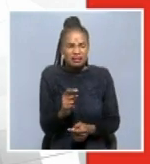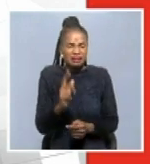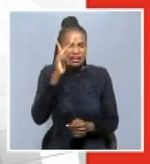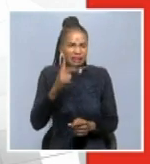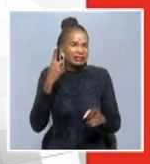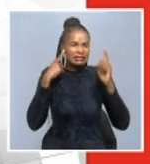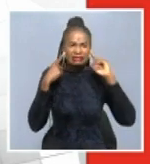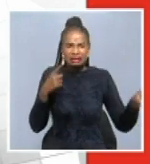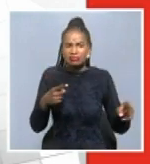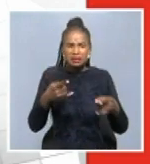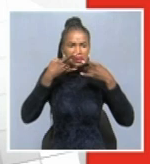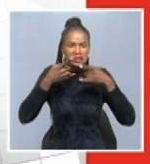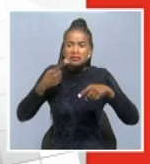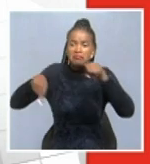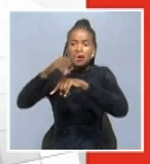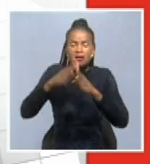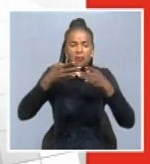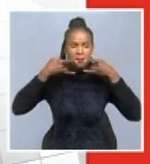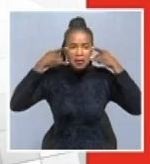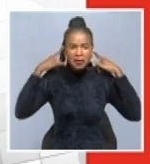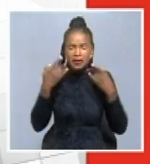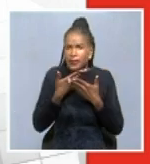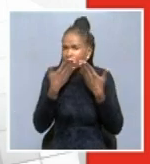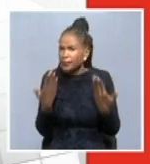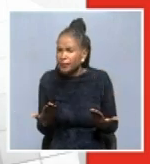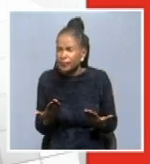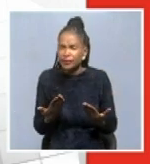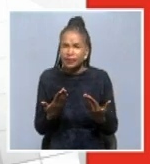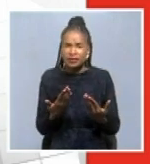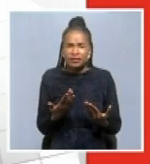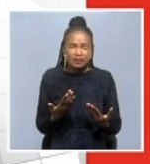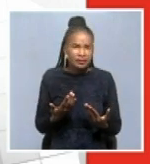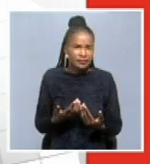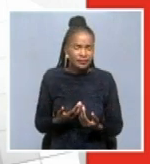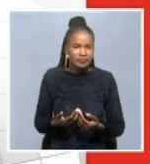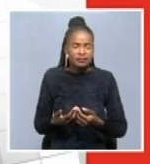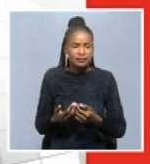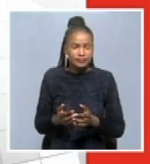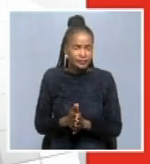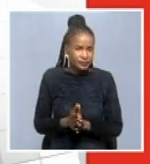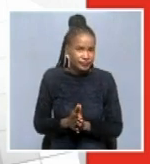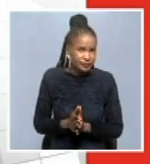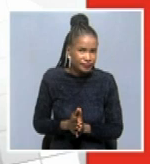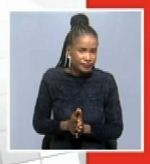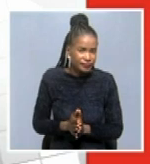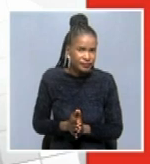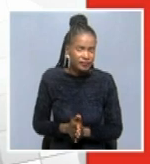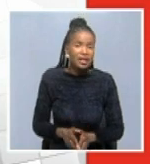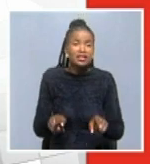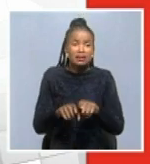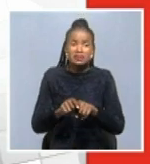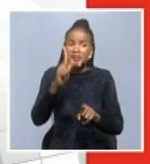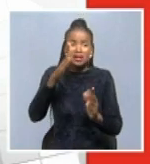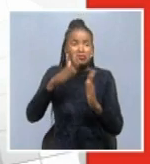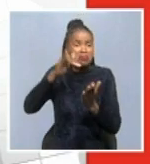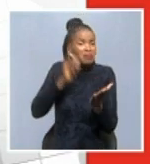wearing masks and also still seeing people moving in the streets, very large numbers and moving a lot.